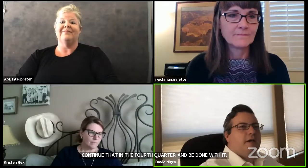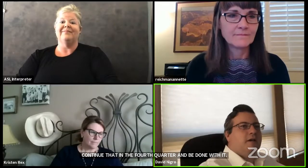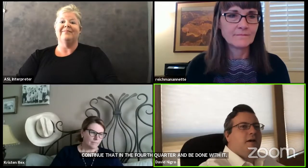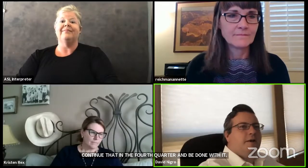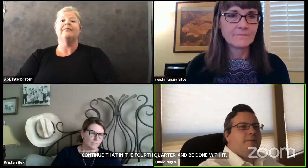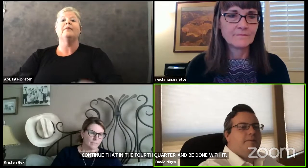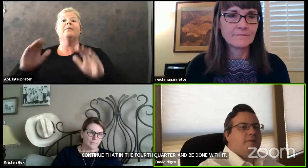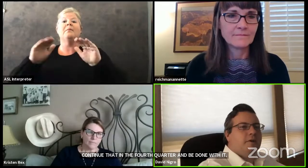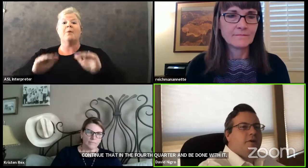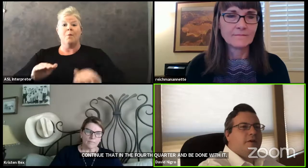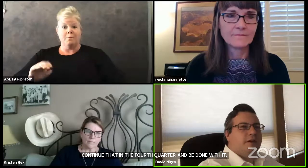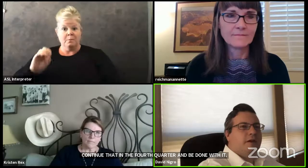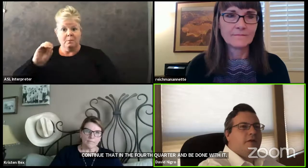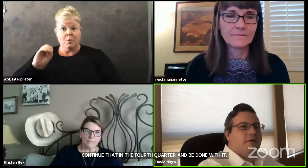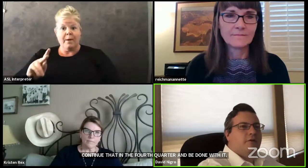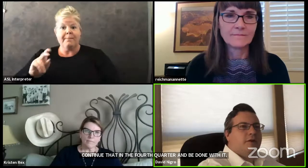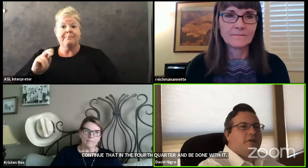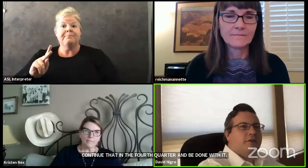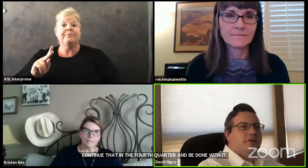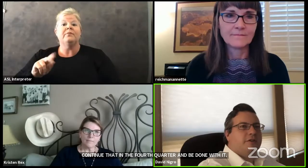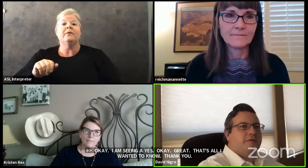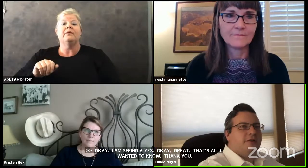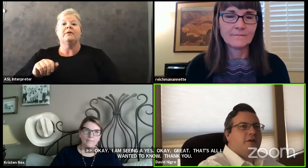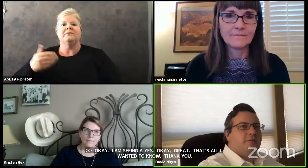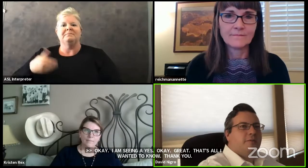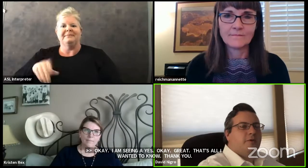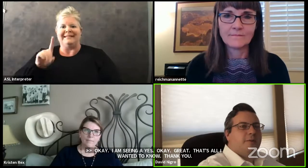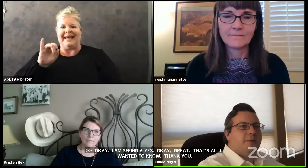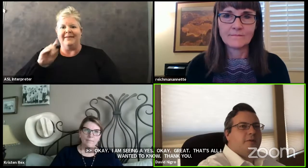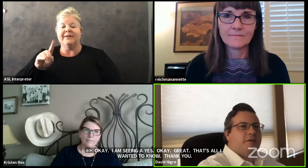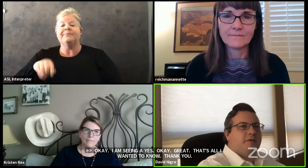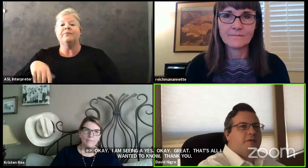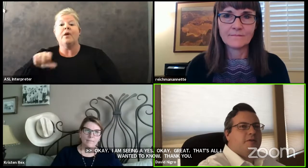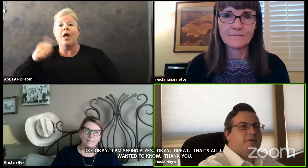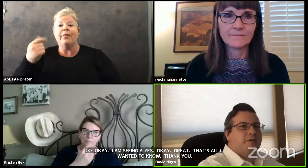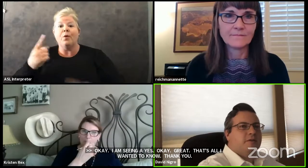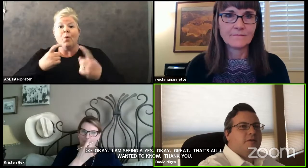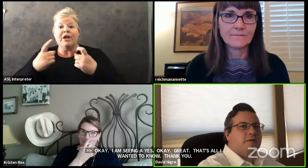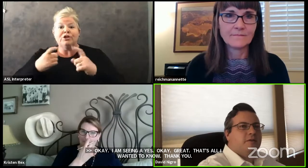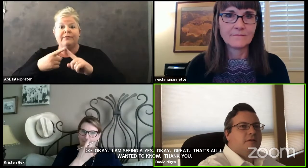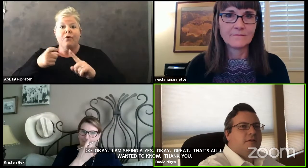Okay. Are there any other questions from board members?